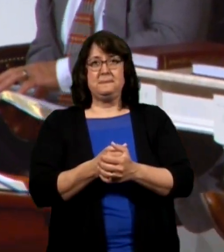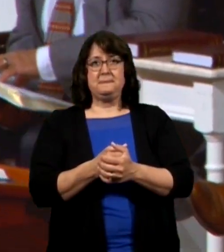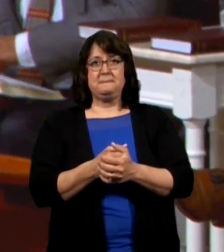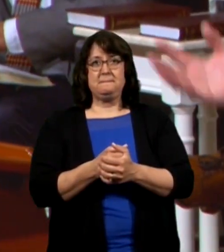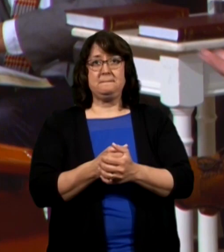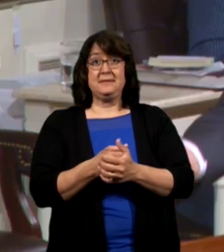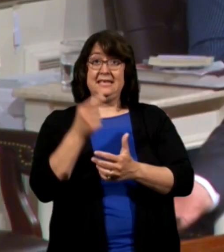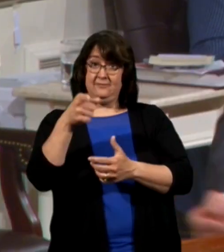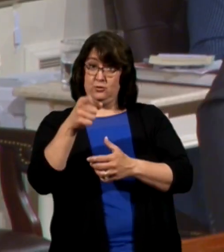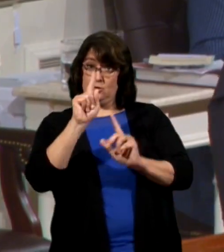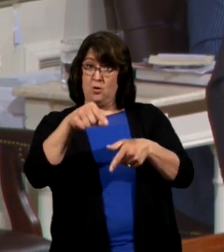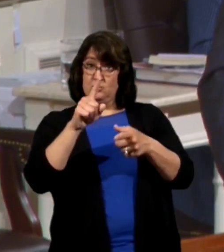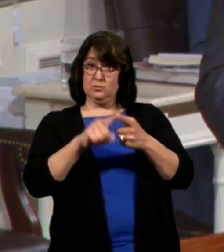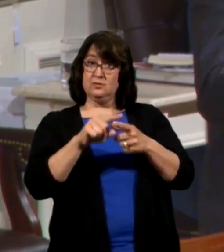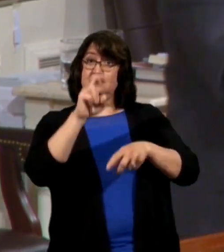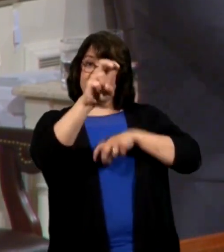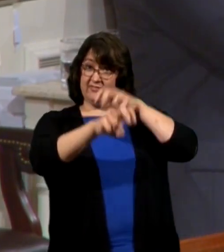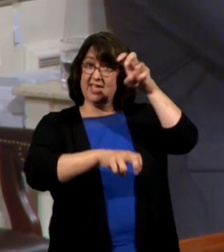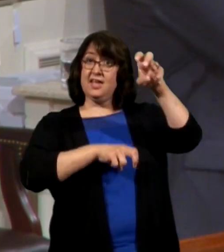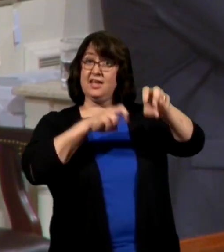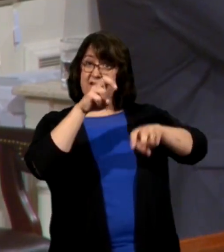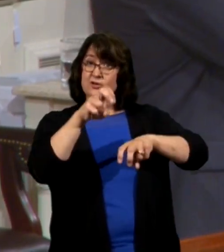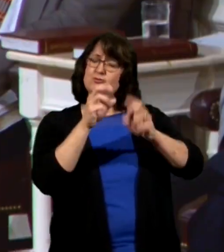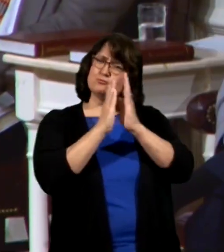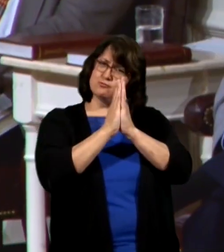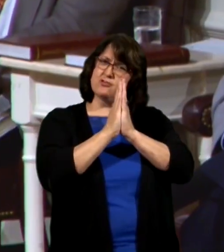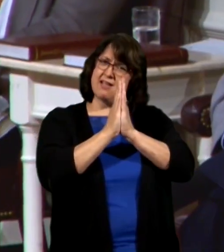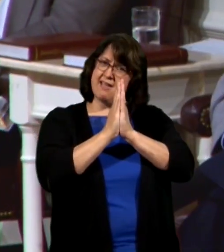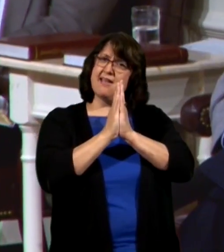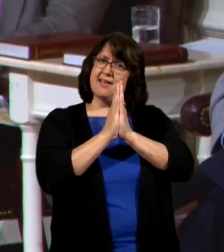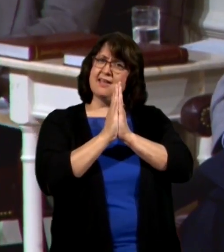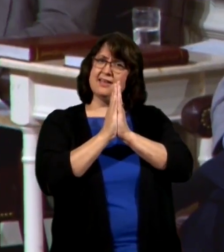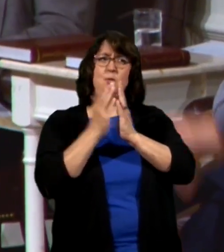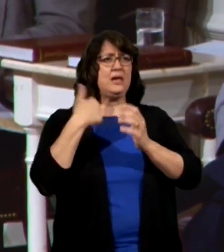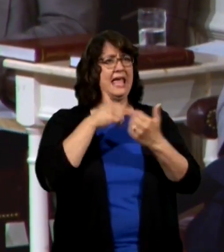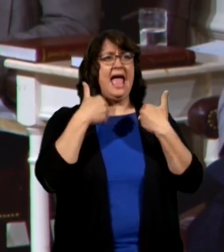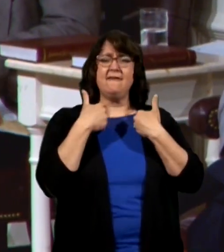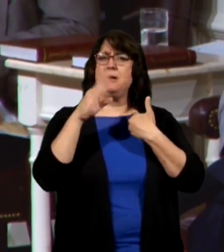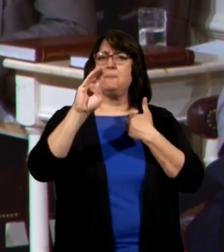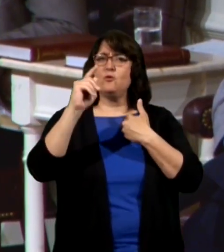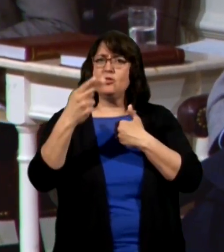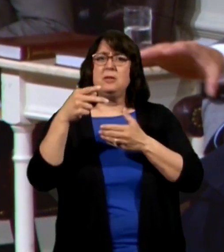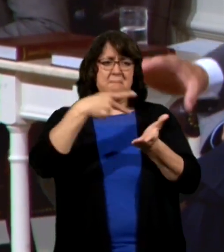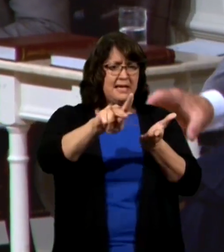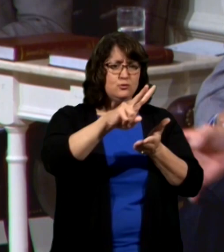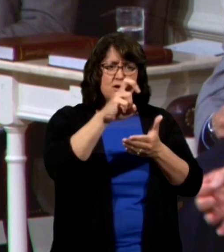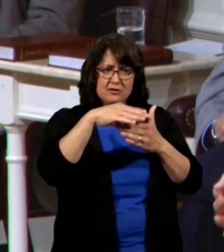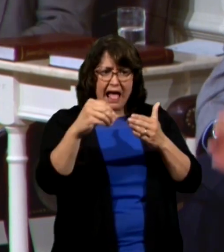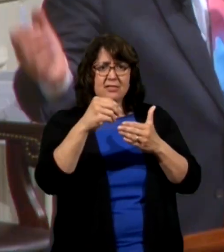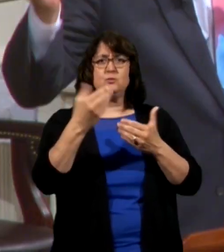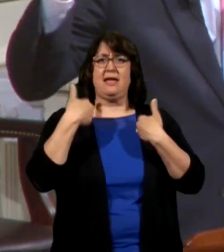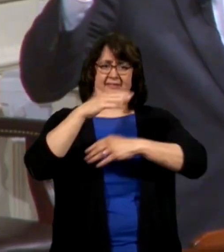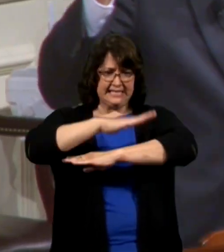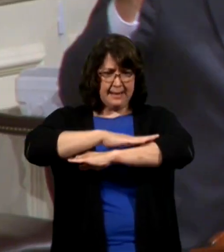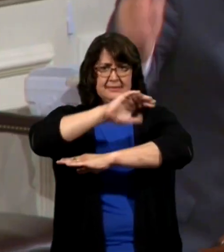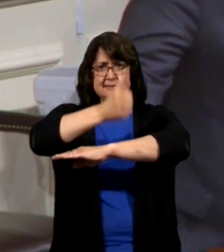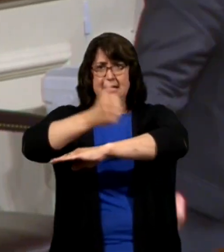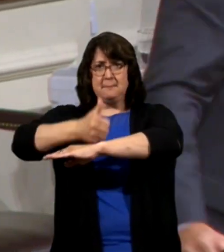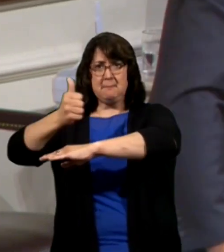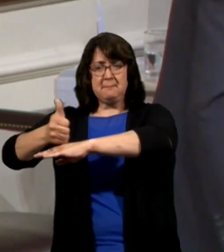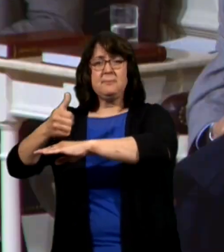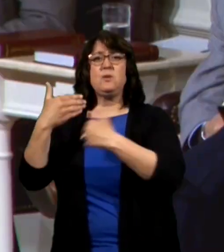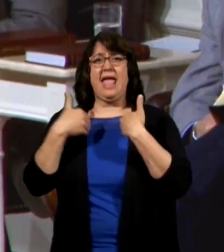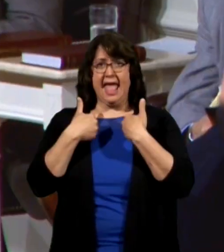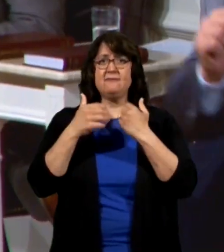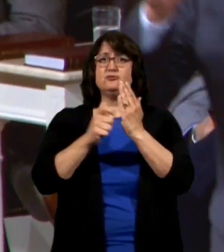you're at the county fair you're prayed up we got a booth we spent 200 bucks we got tables we got